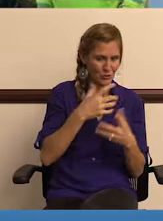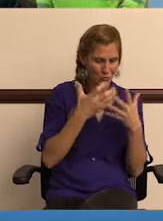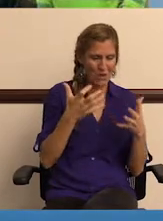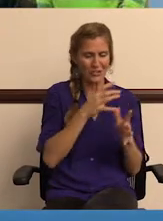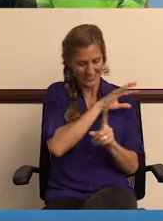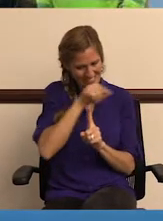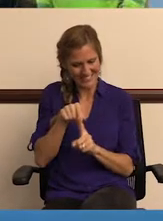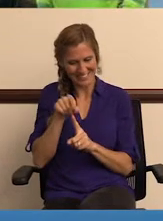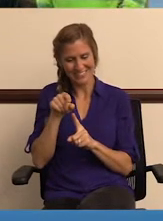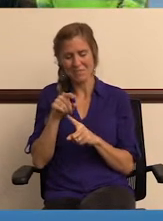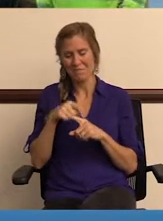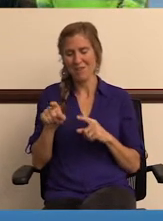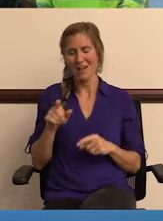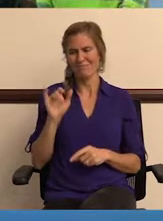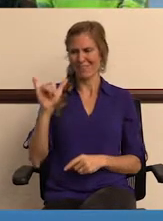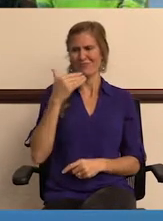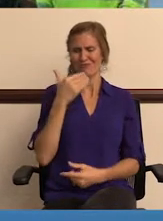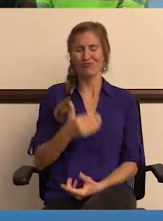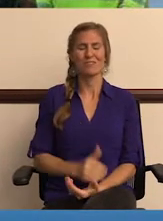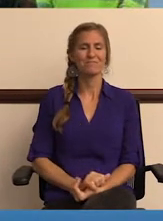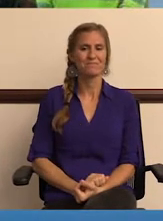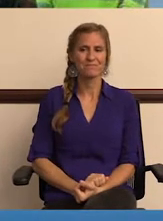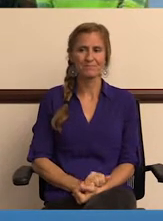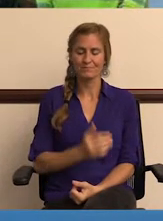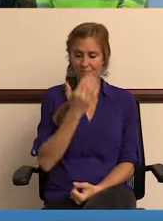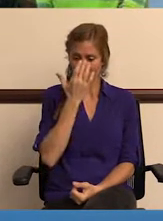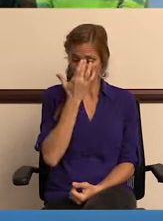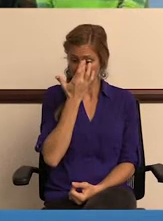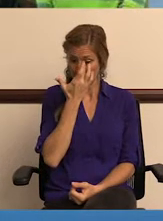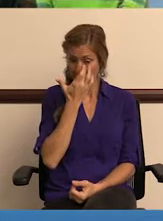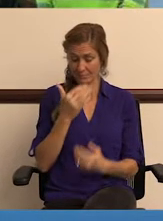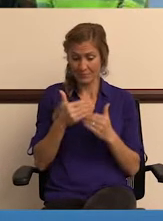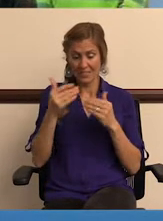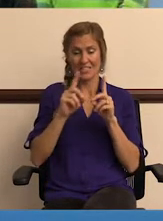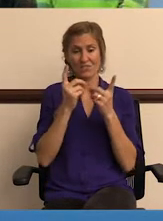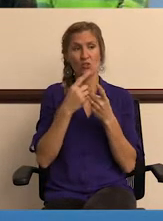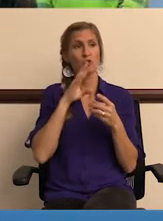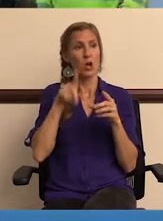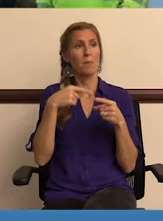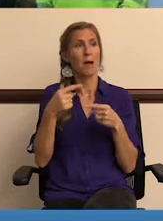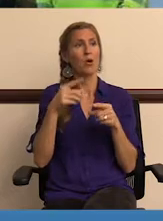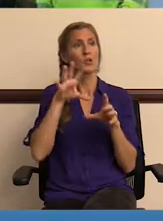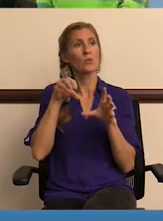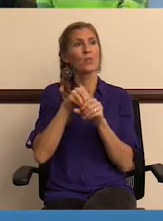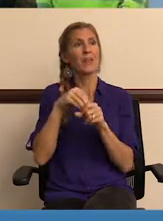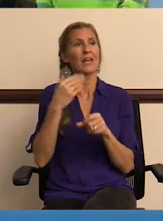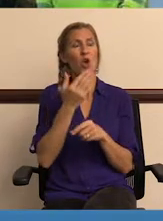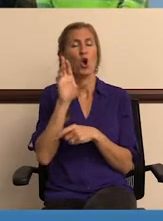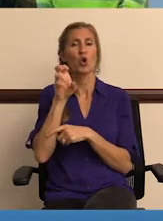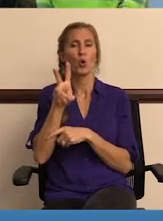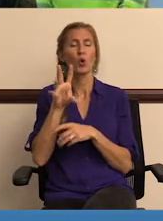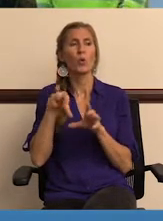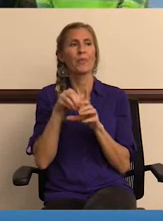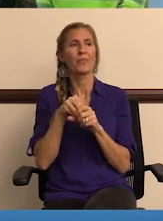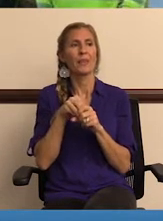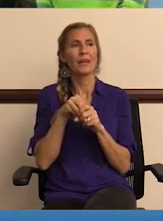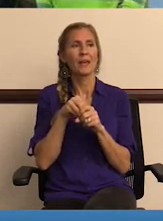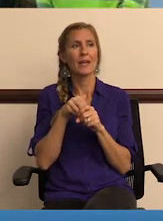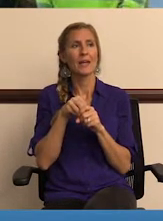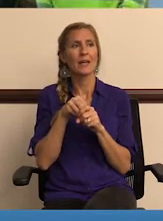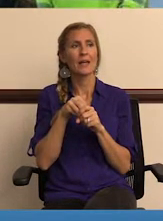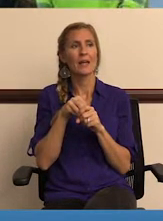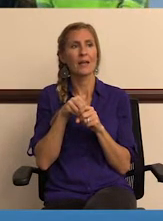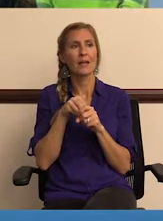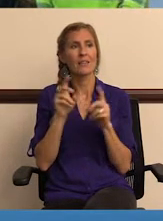sidetrack us yet on that, but yeah. Thanks. All right. So, you know, the next division we'll talk about within, or I guess crew